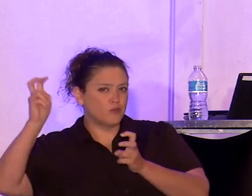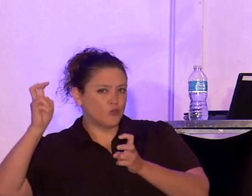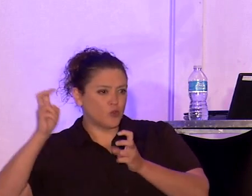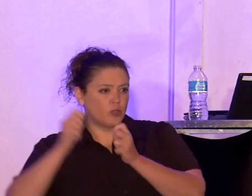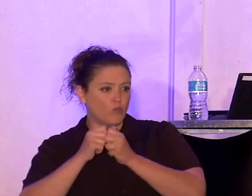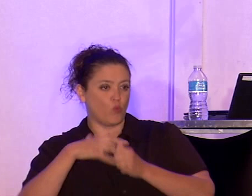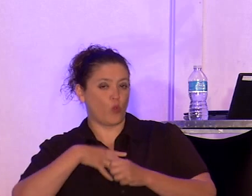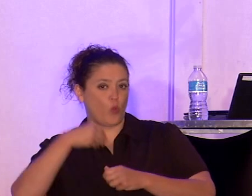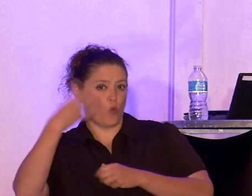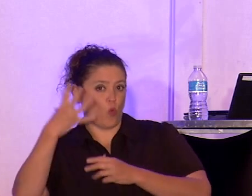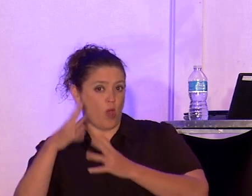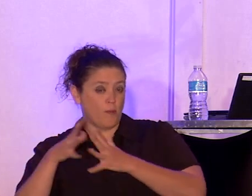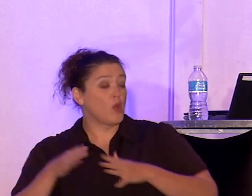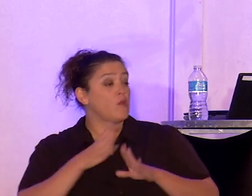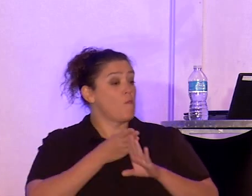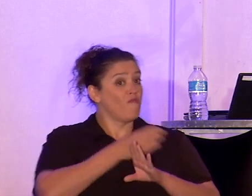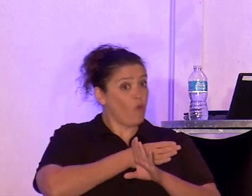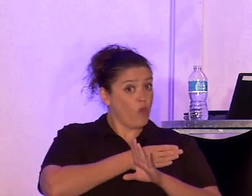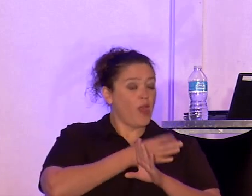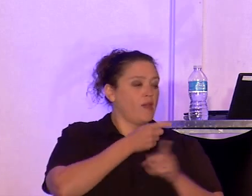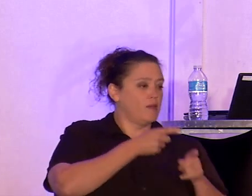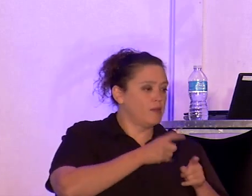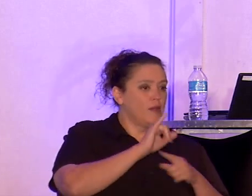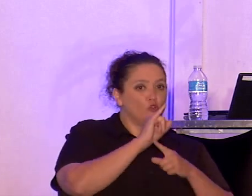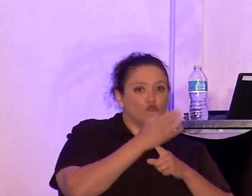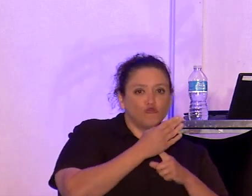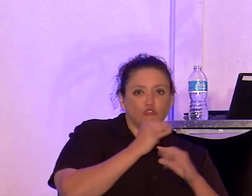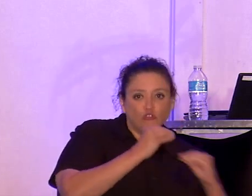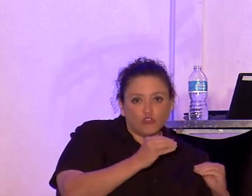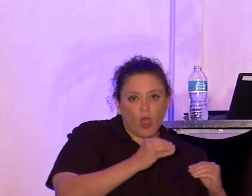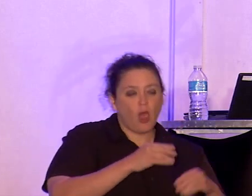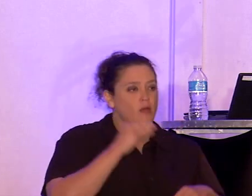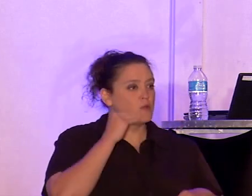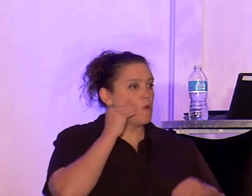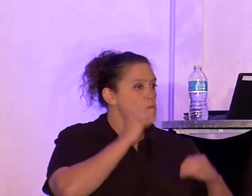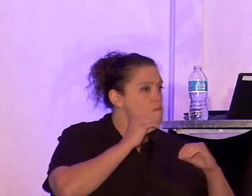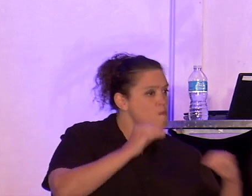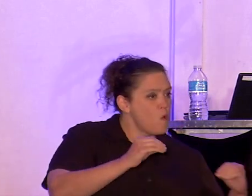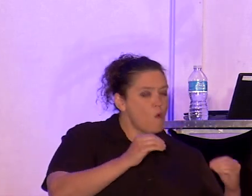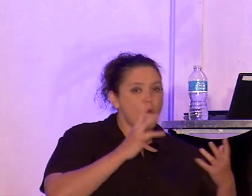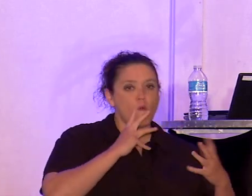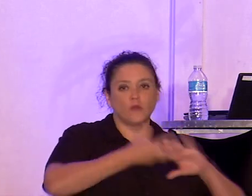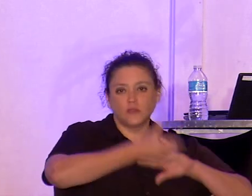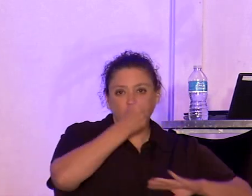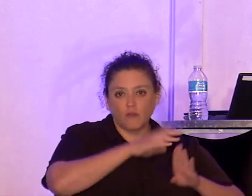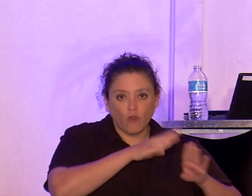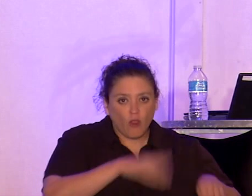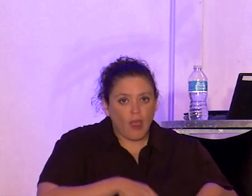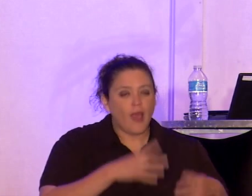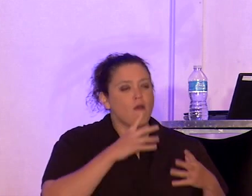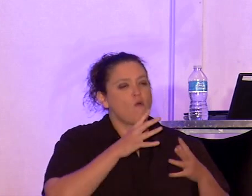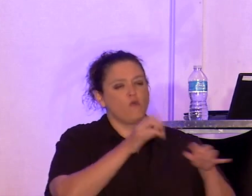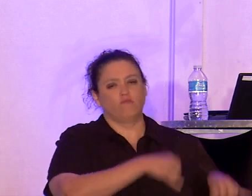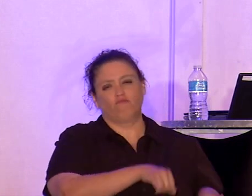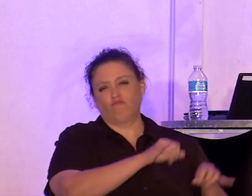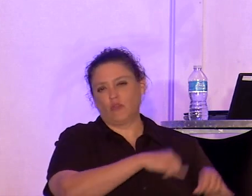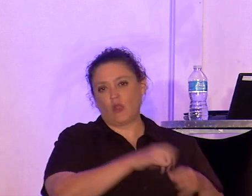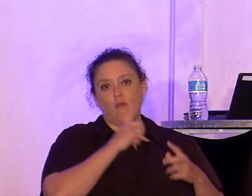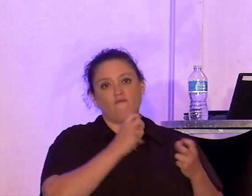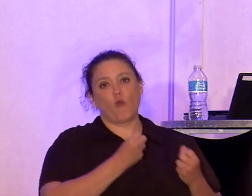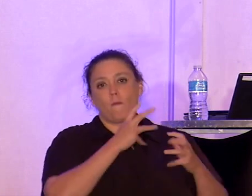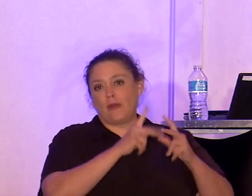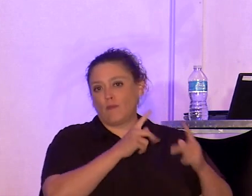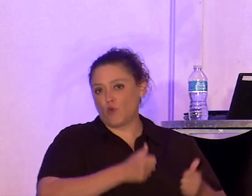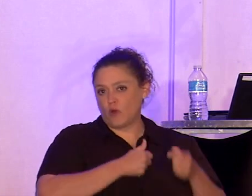joblessness, homelessness, and foreclosure were a reality for many in South L.A. At 8.7%